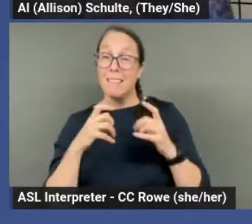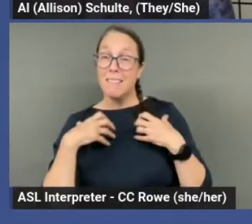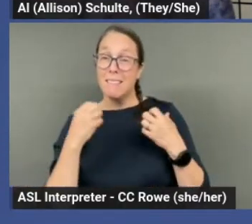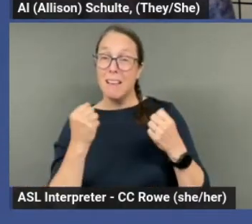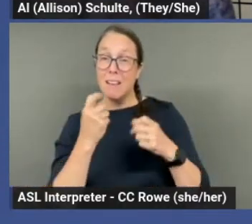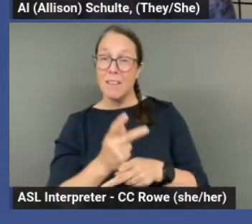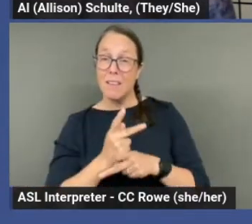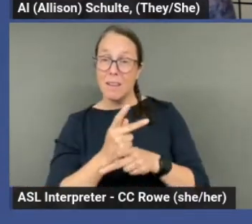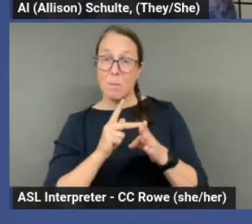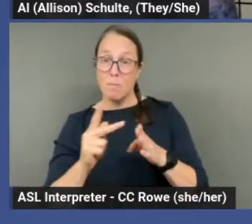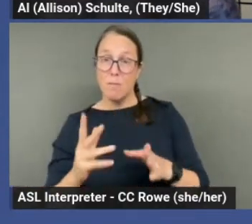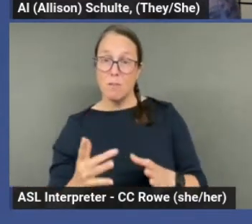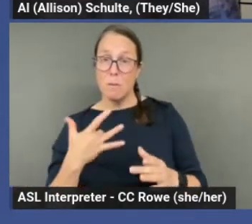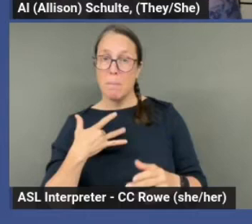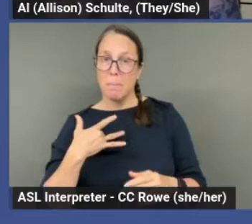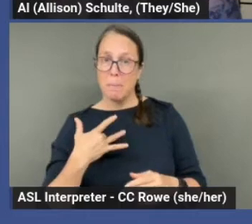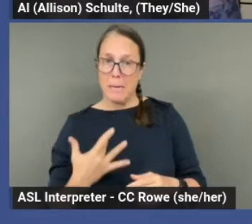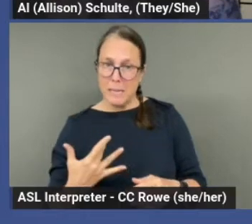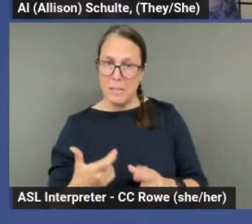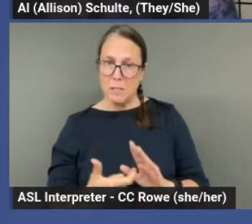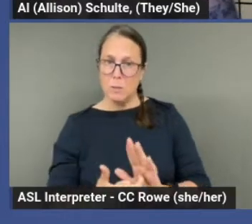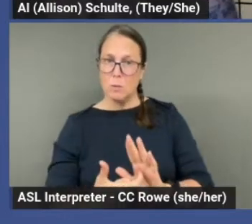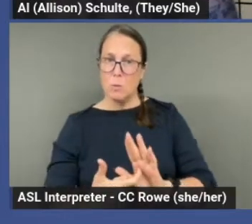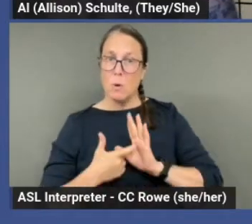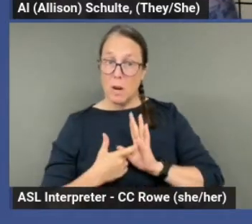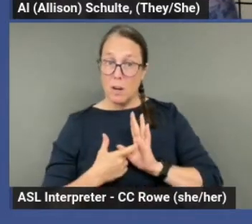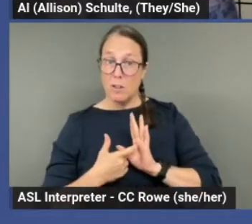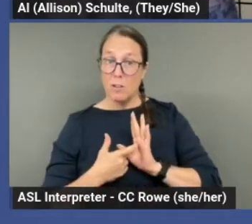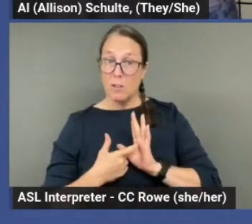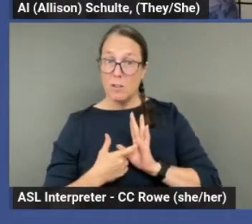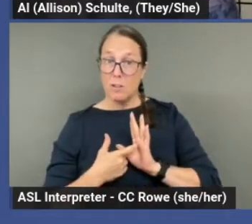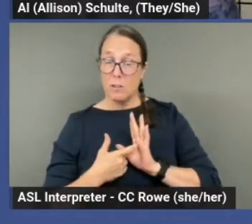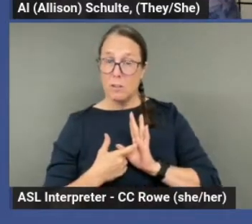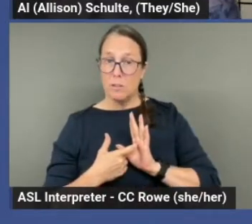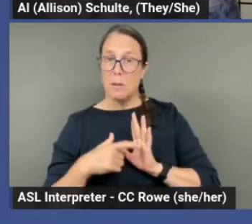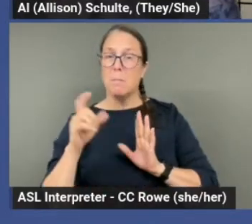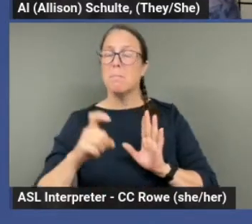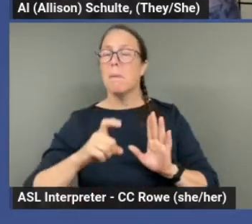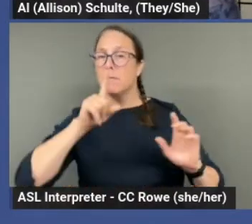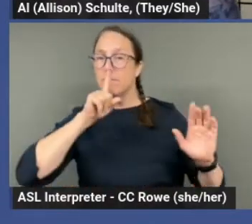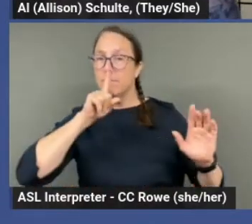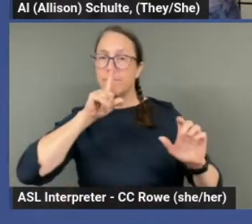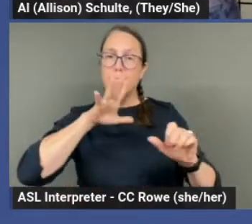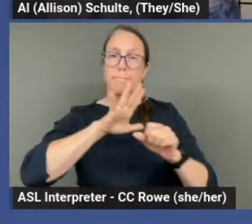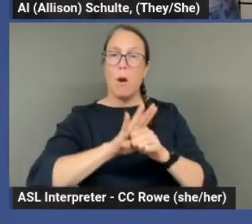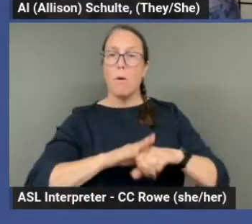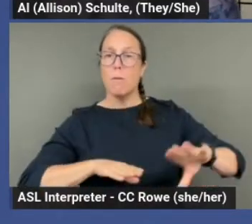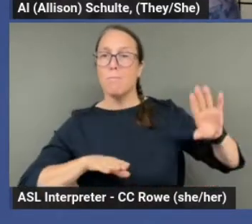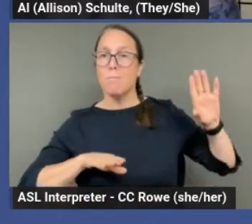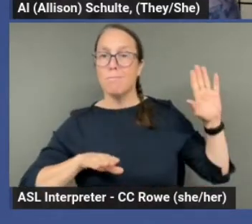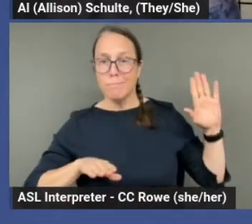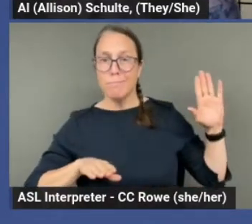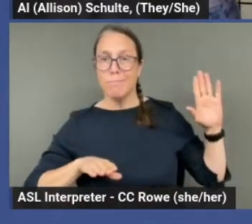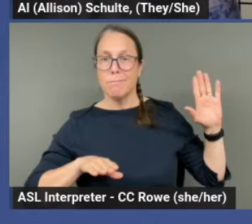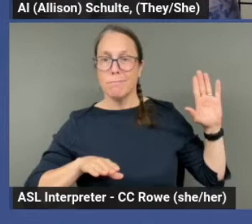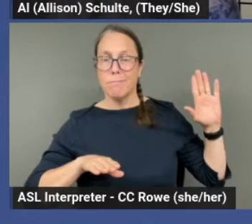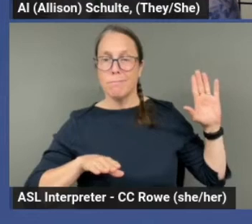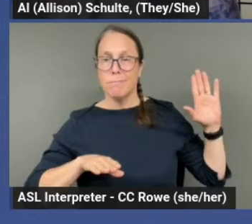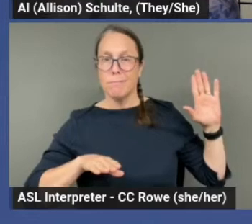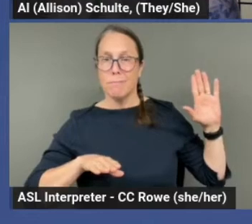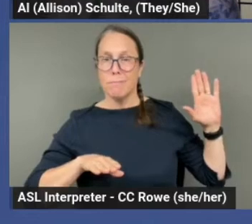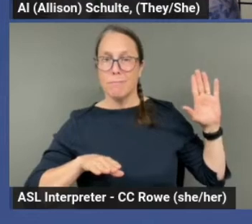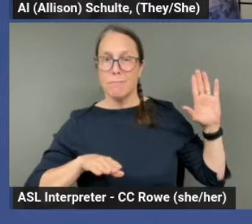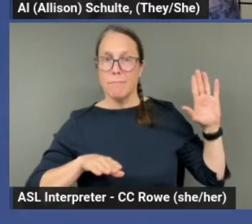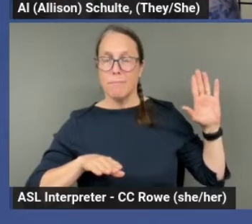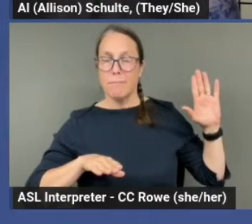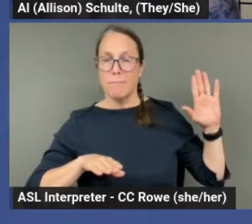usually are required to take, uh, an oath. Um, and this can, you